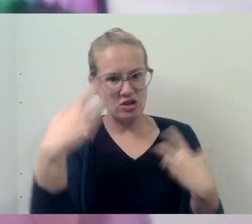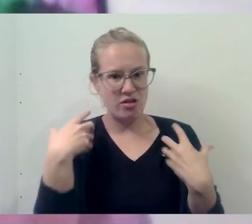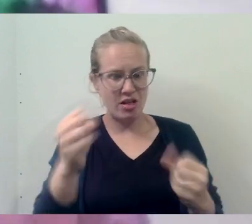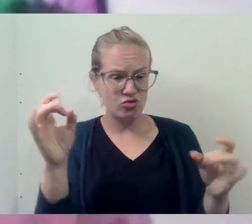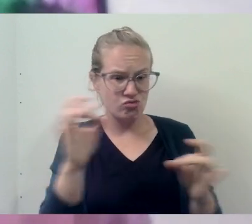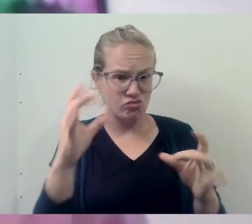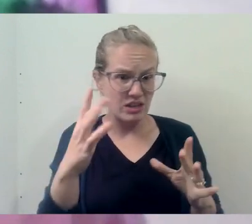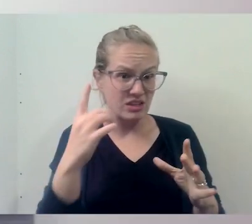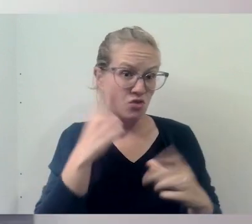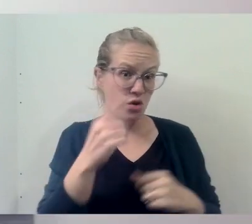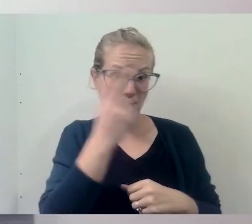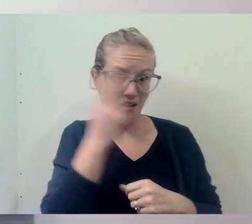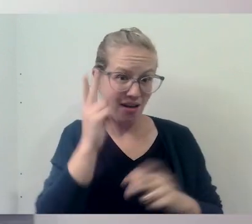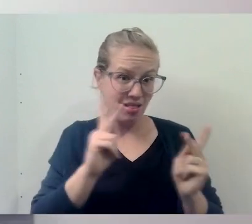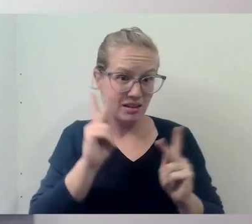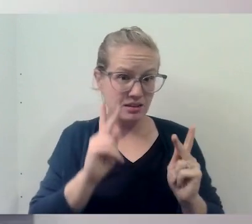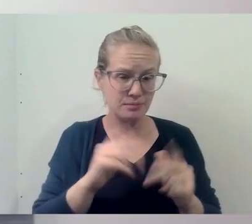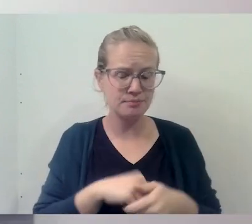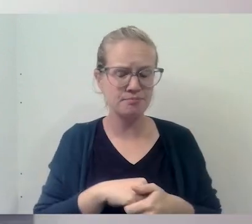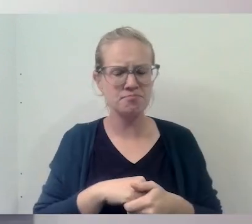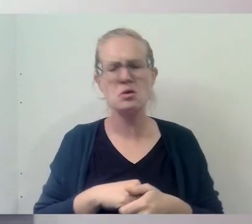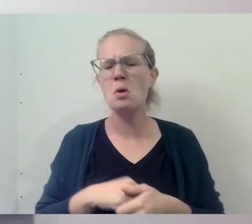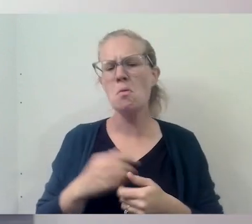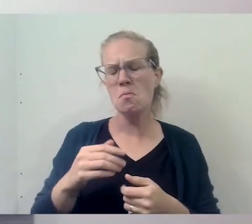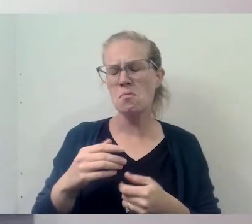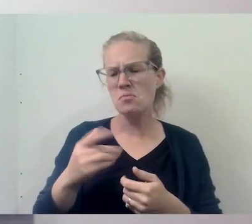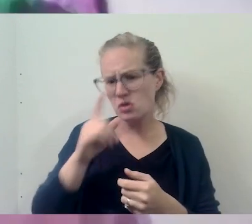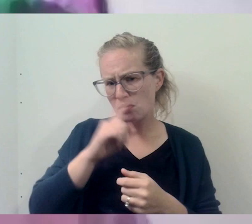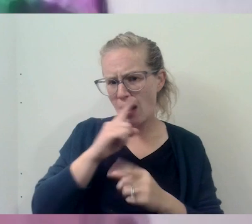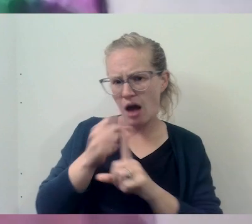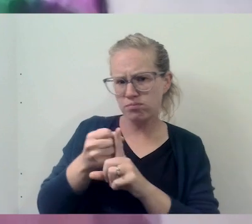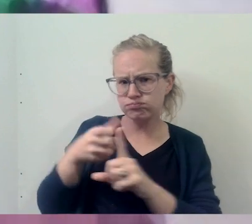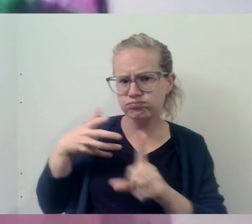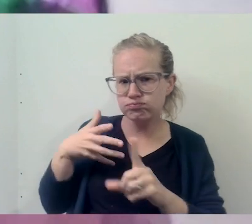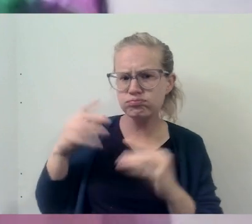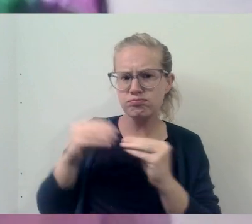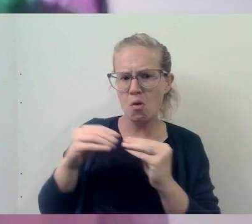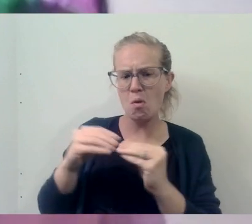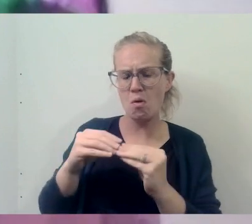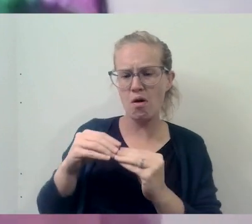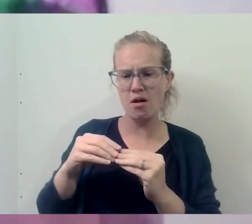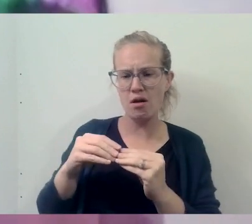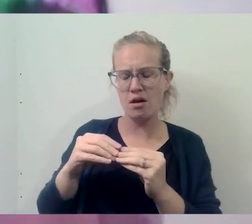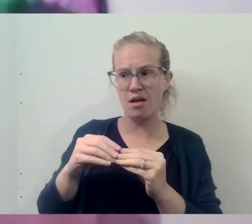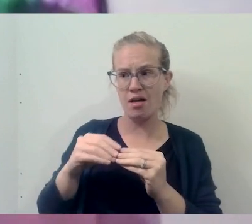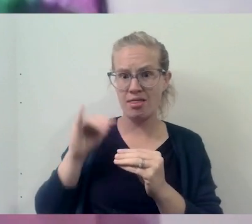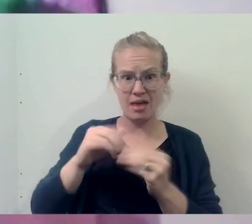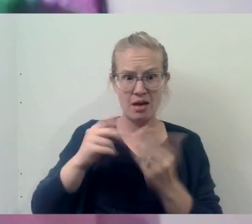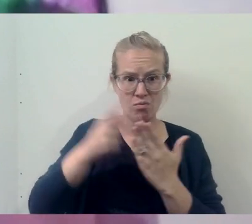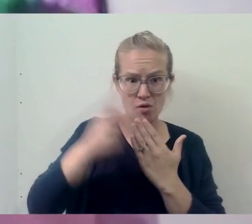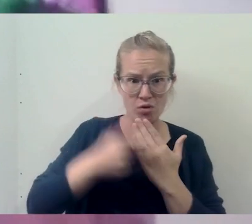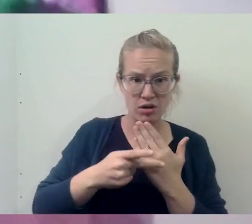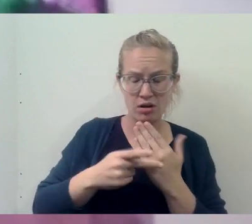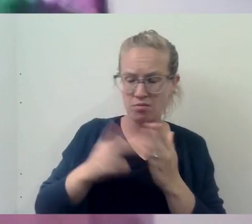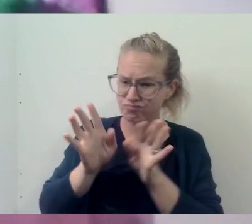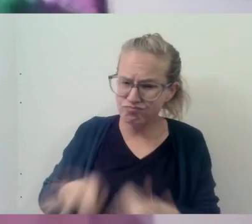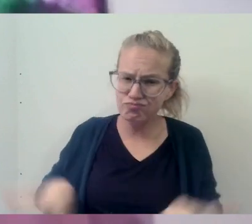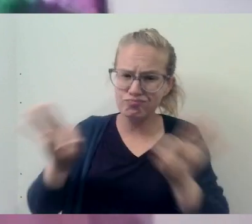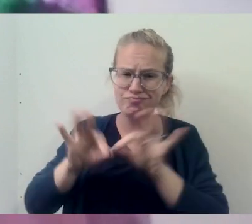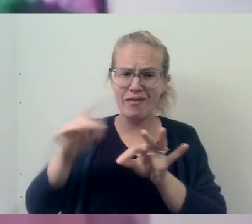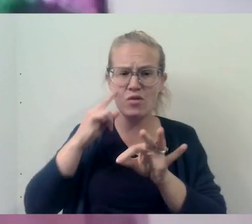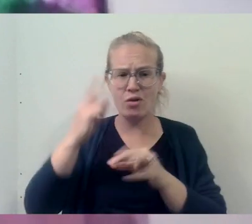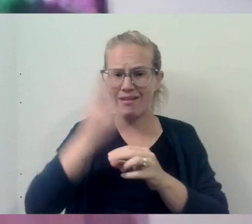Catholics. So I was wondering if you could kind of elaborate a little bit more on just how important that initiative is for